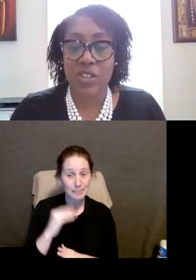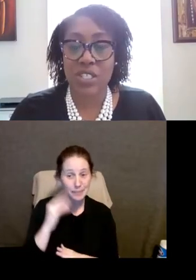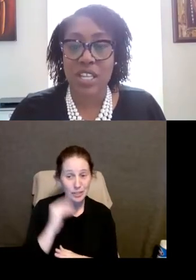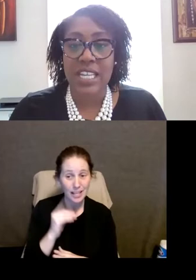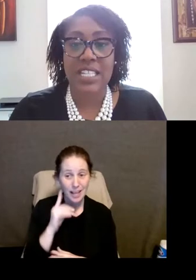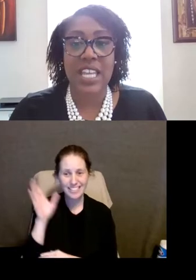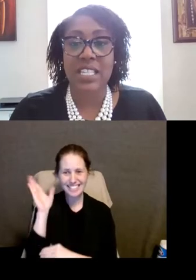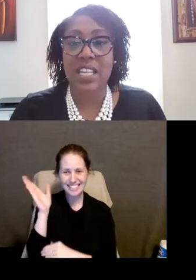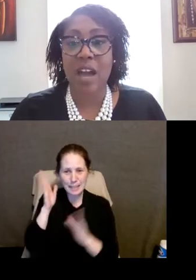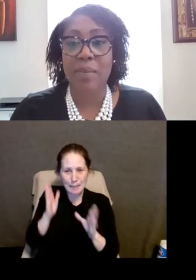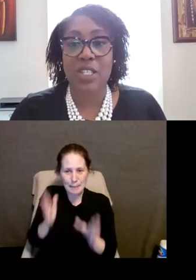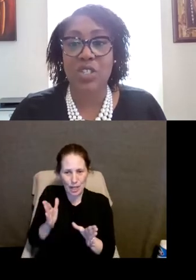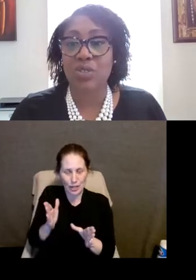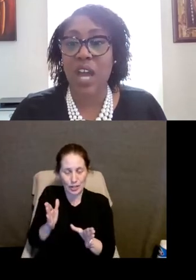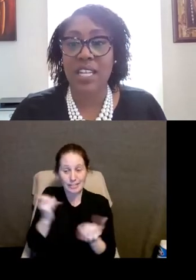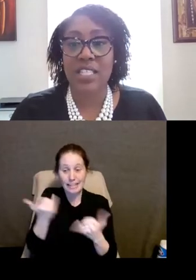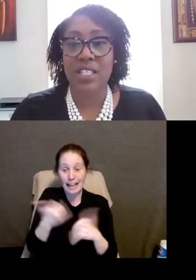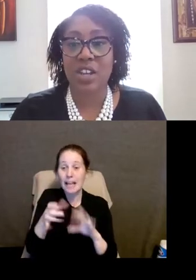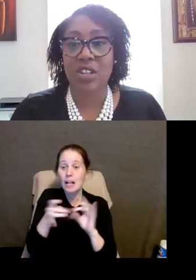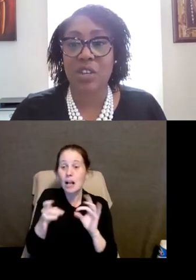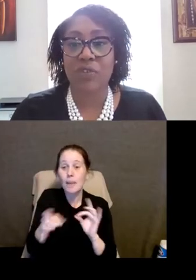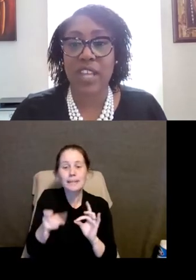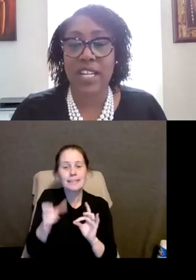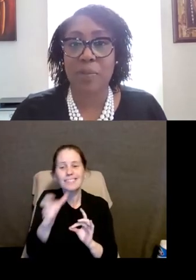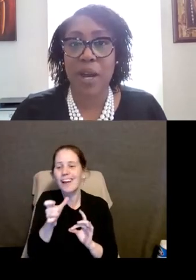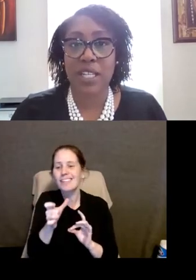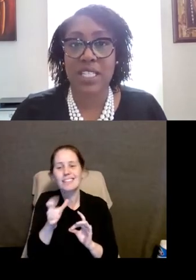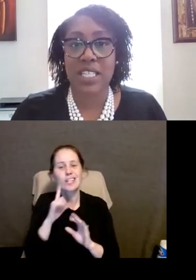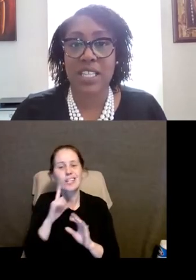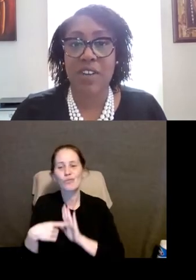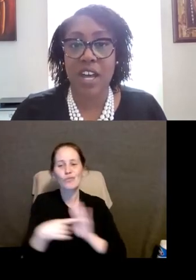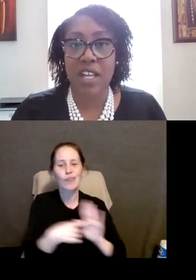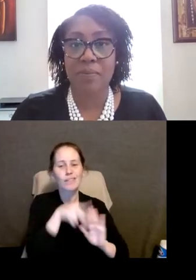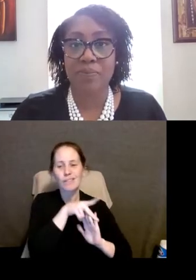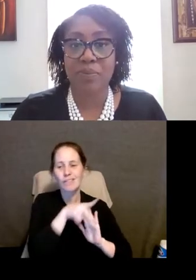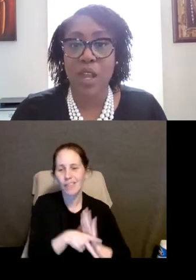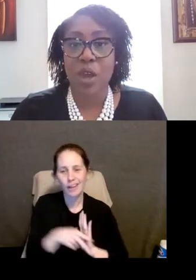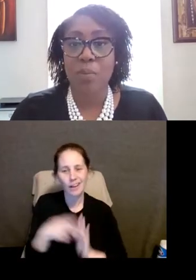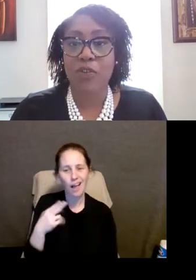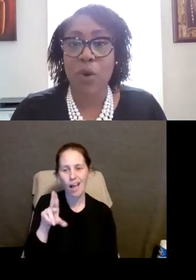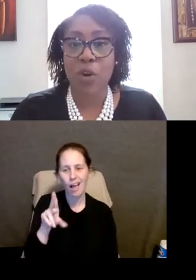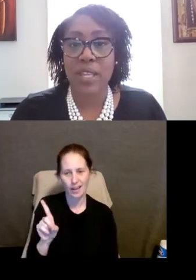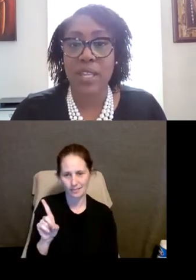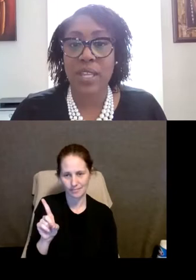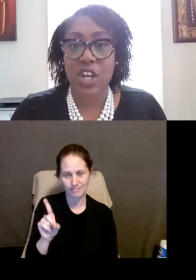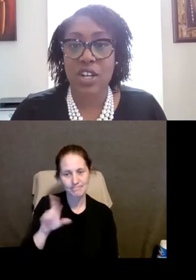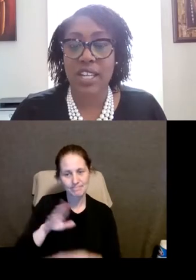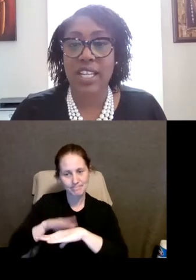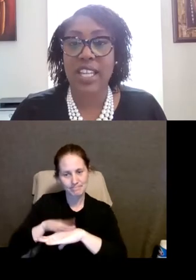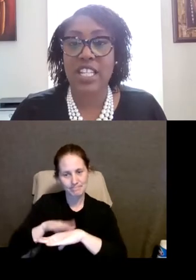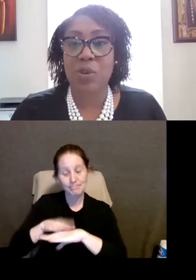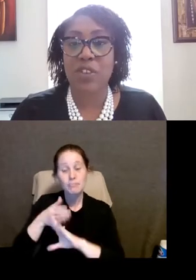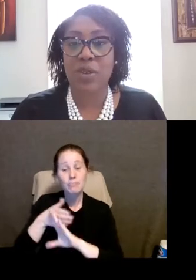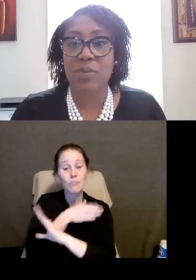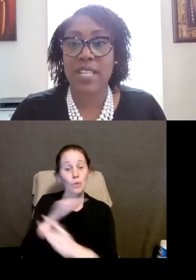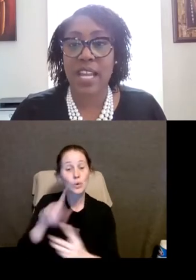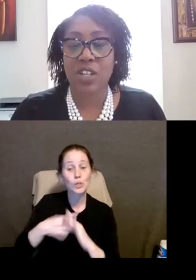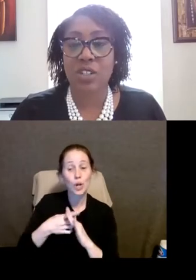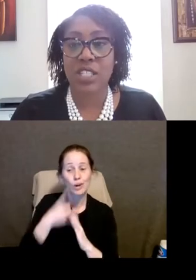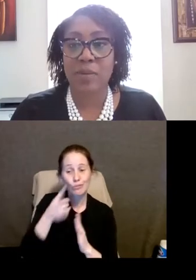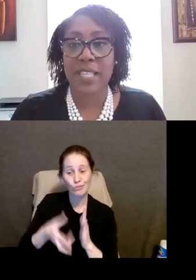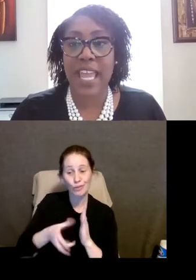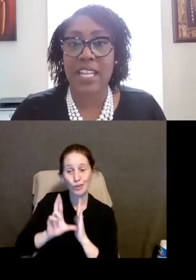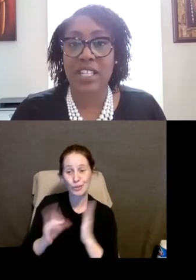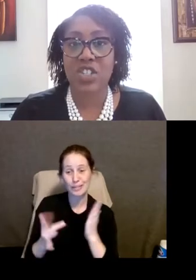speakers. Today's comments do not necessarily reflect the policies of HUD. Before we get started, let's review some